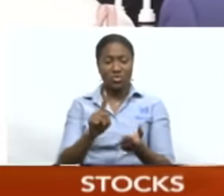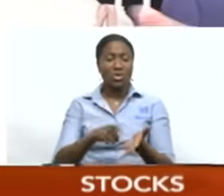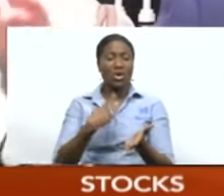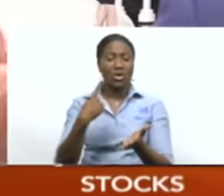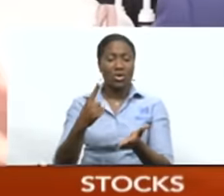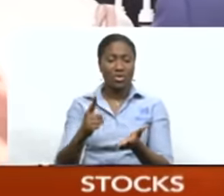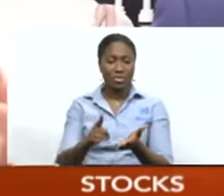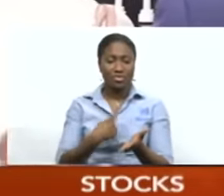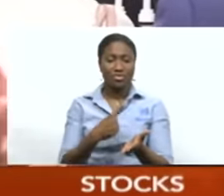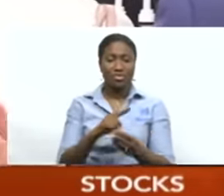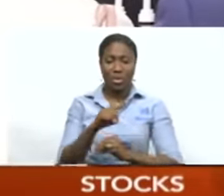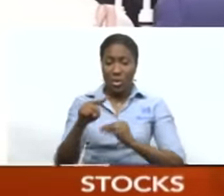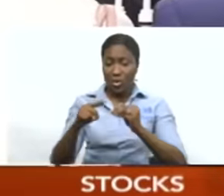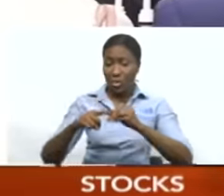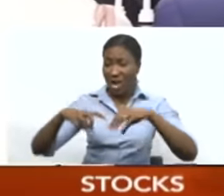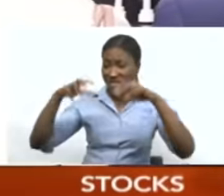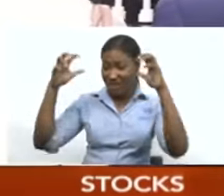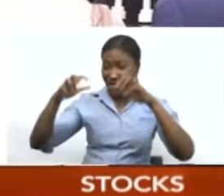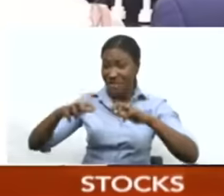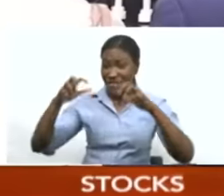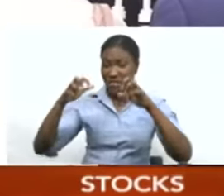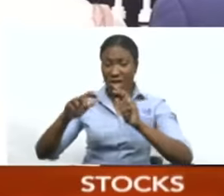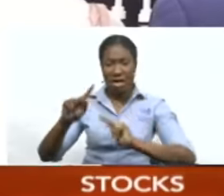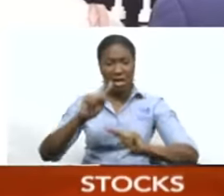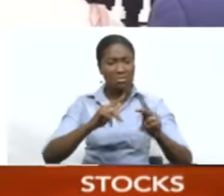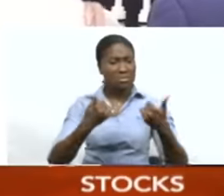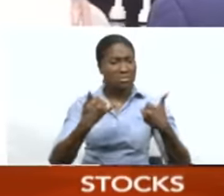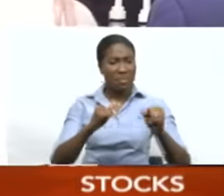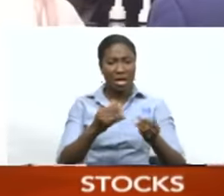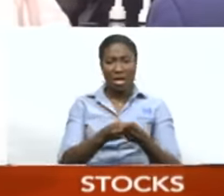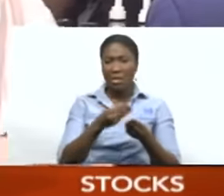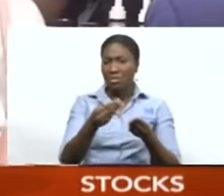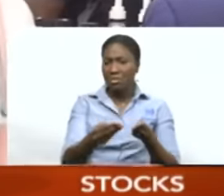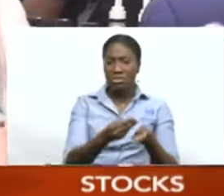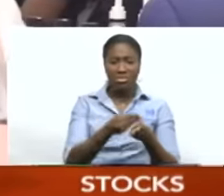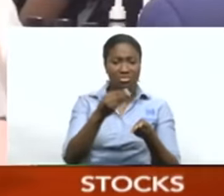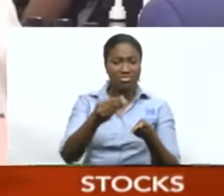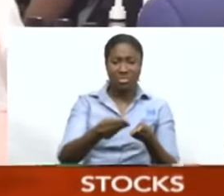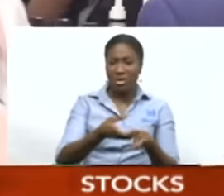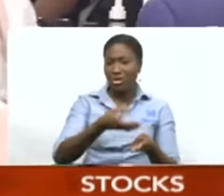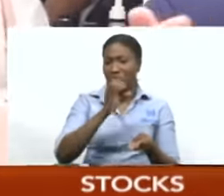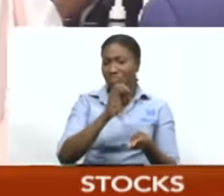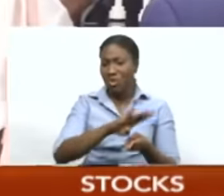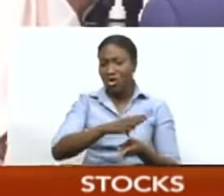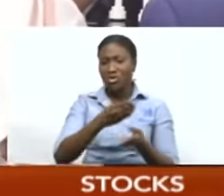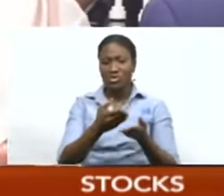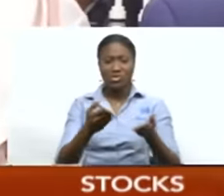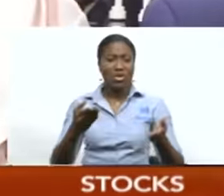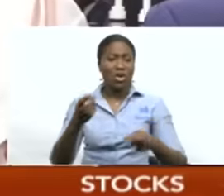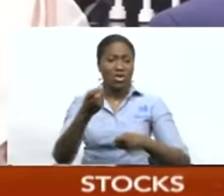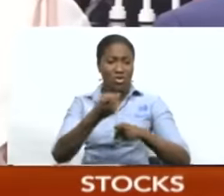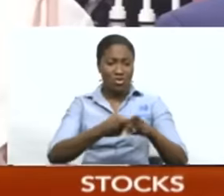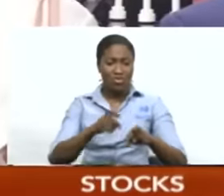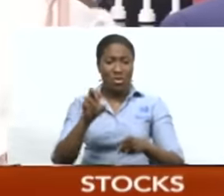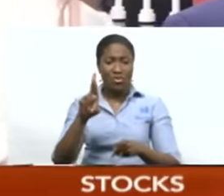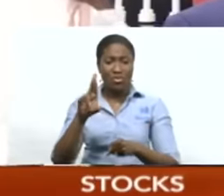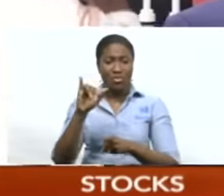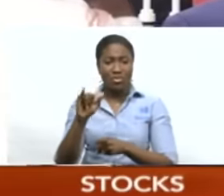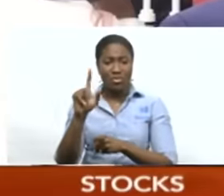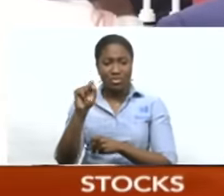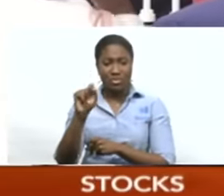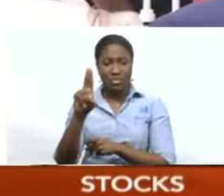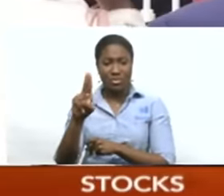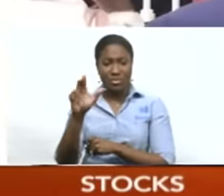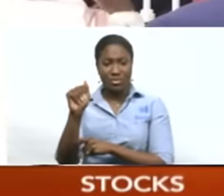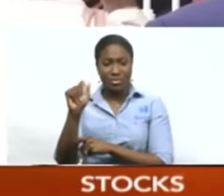wet weather or rain and we've still seen a steady rise in our sales or those volumes have stayed steady. So we do